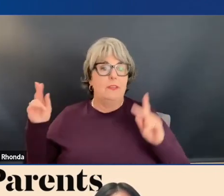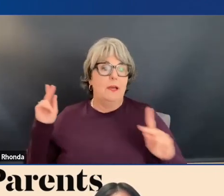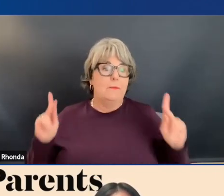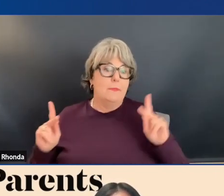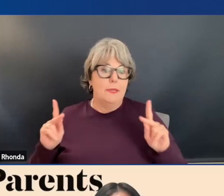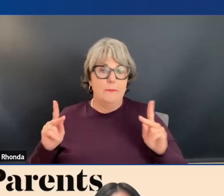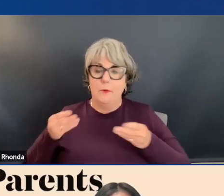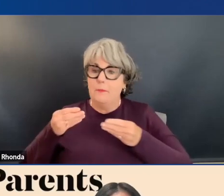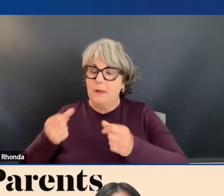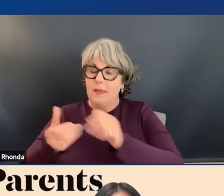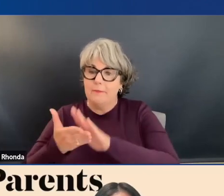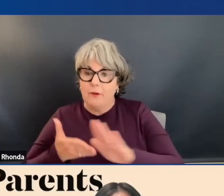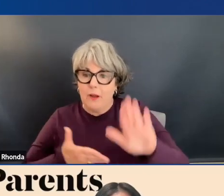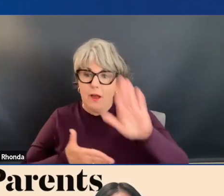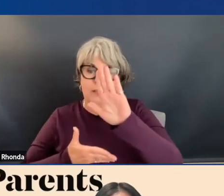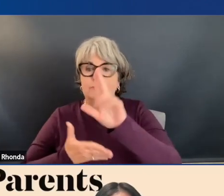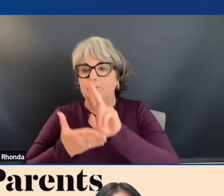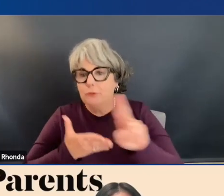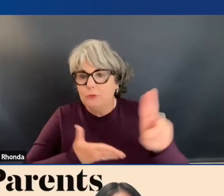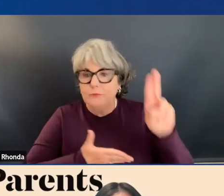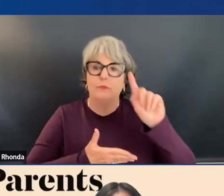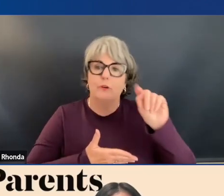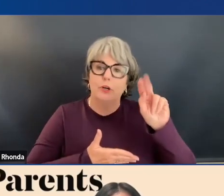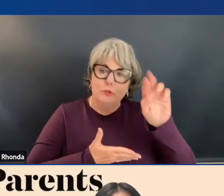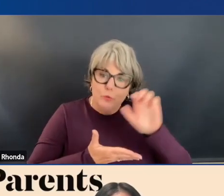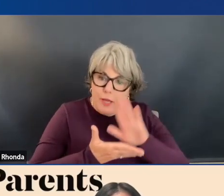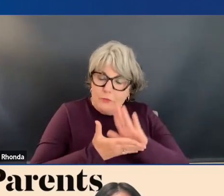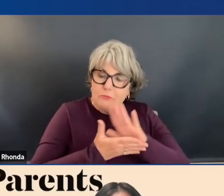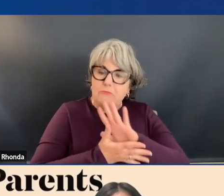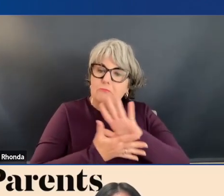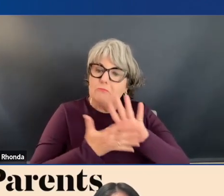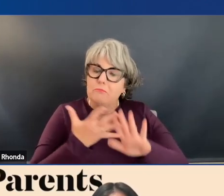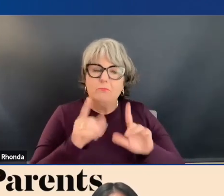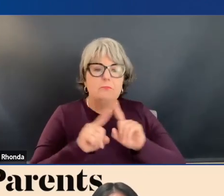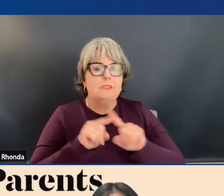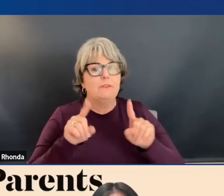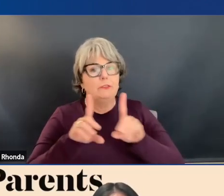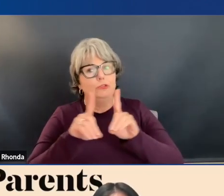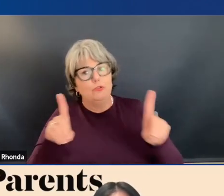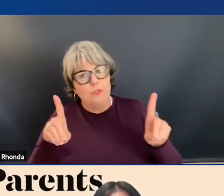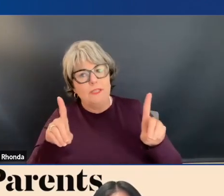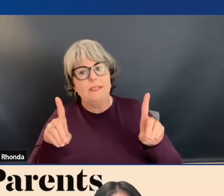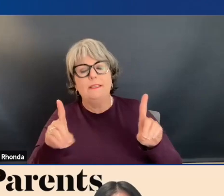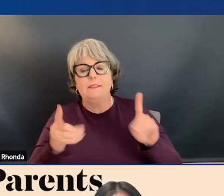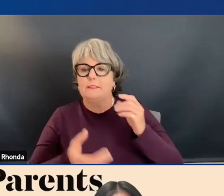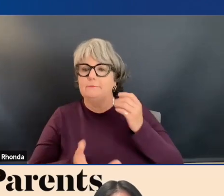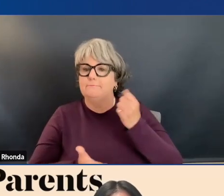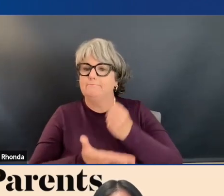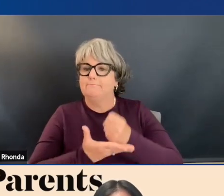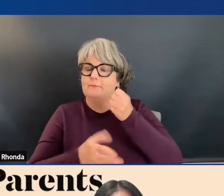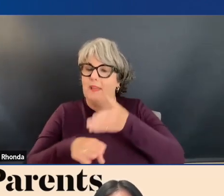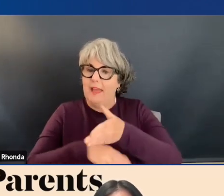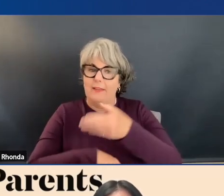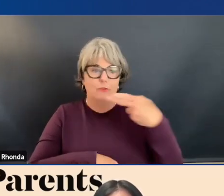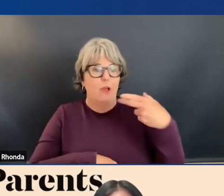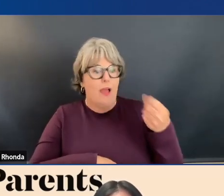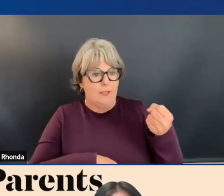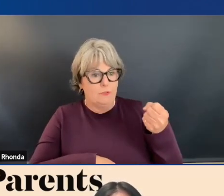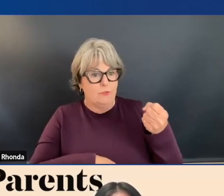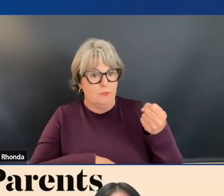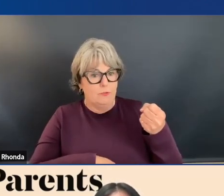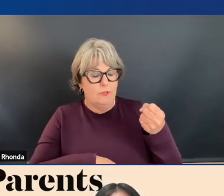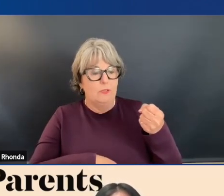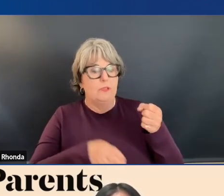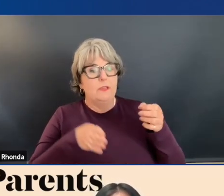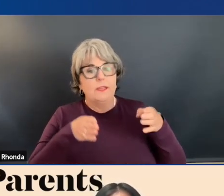pay for colleges, universities, trade schools, all kinds of degrees and credentials after high school that can be a